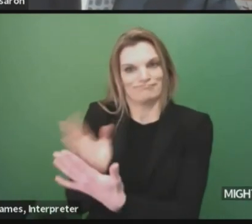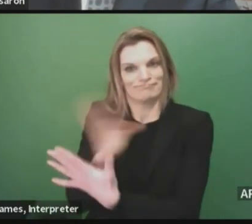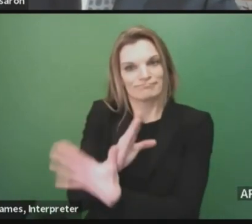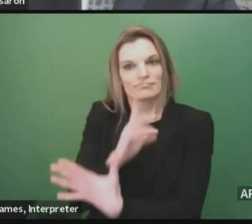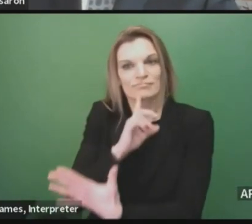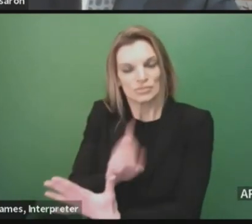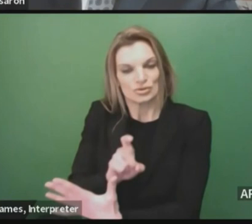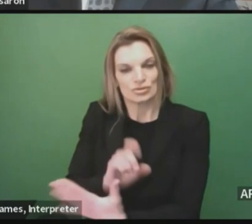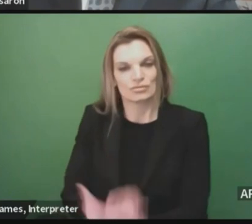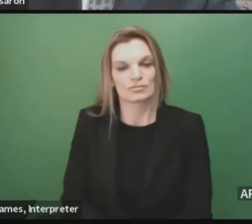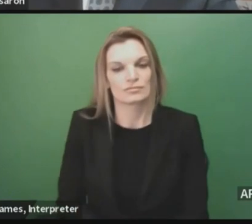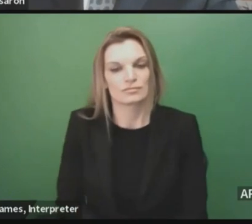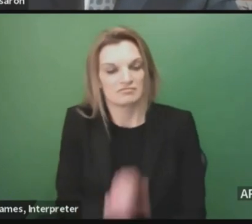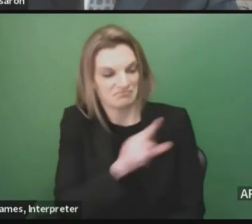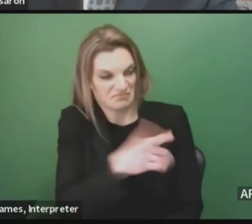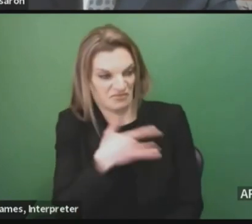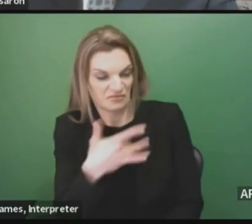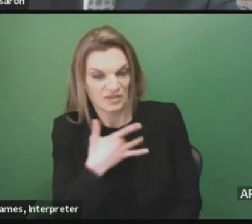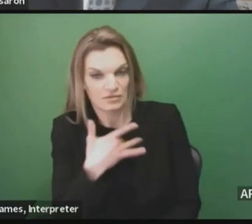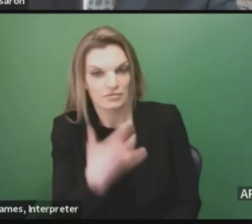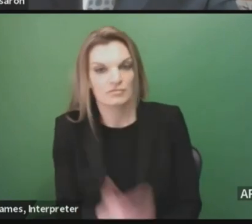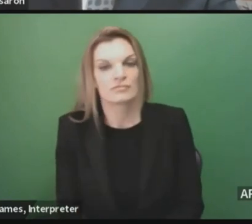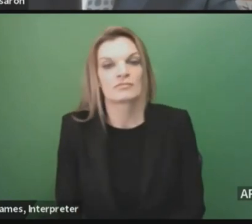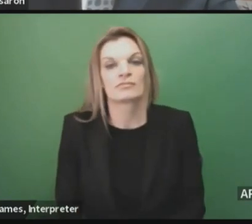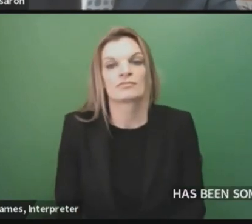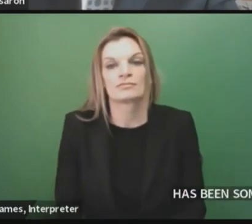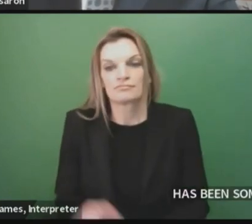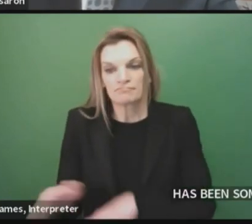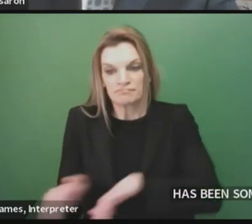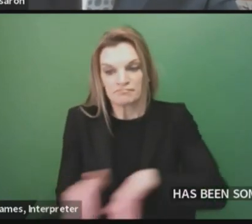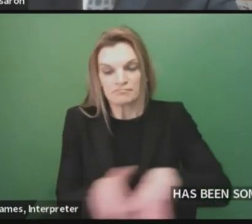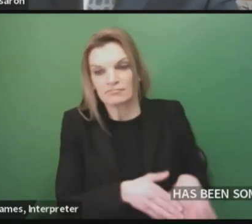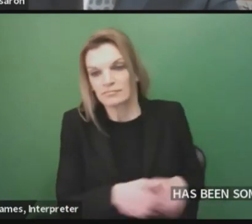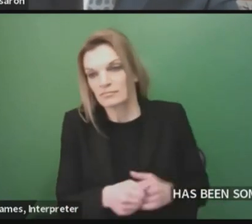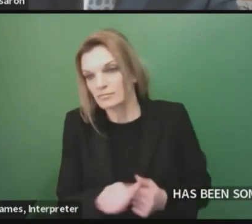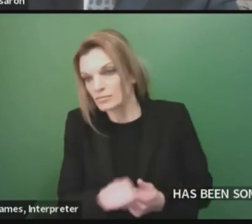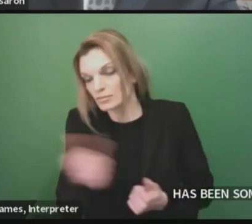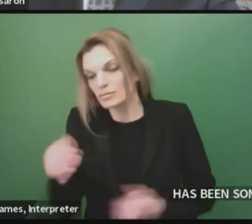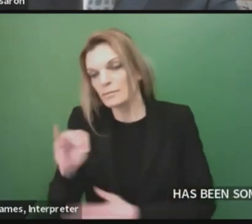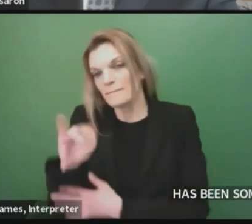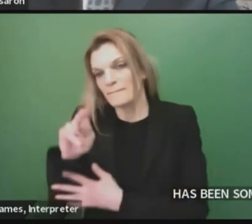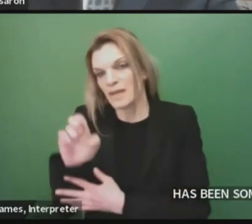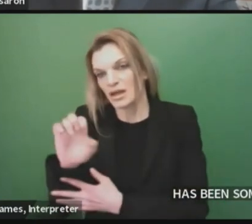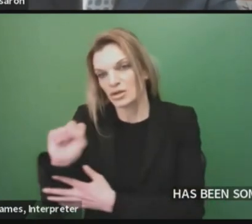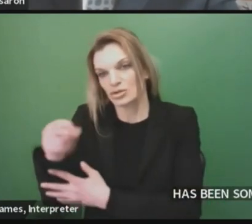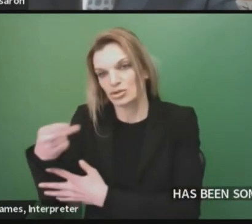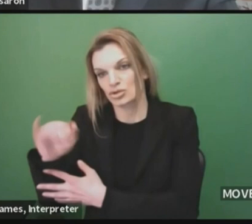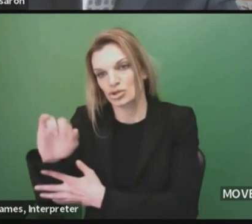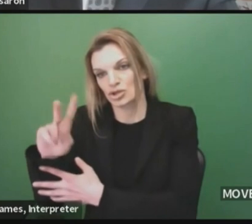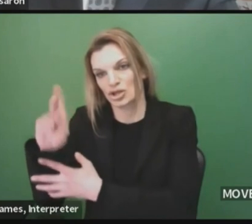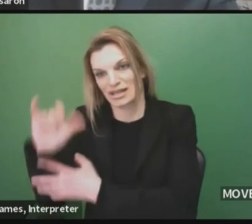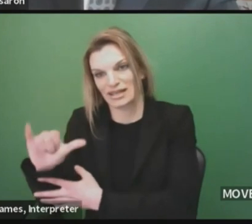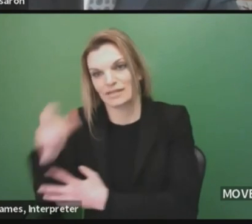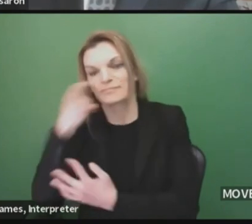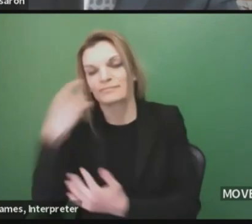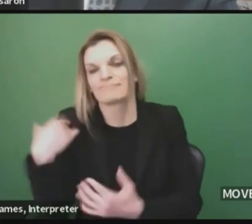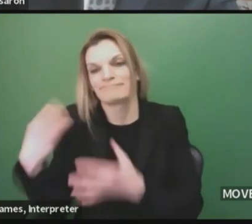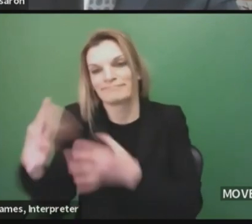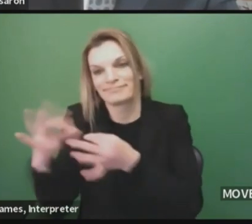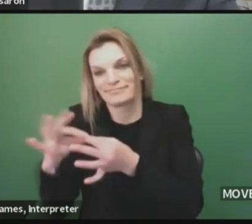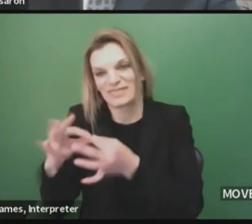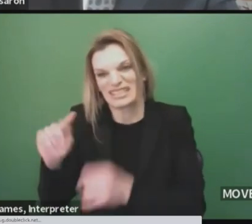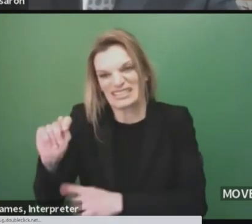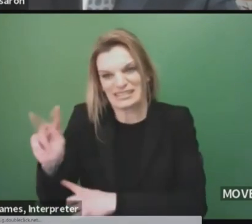then on the comments that Senate Majority Leader Mike Shirky made to JTV, the Jackson television